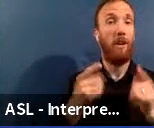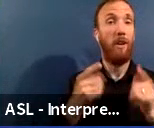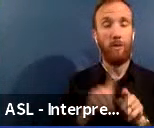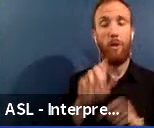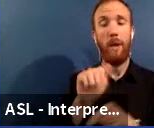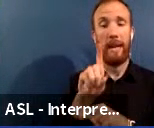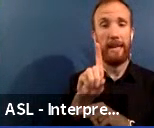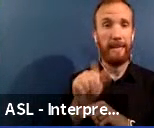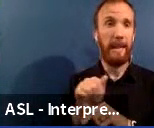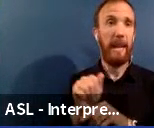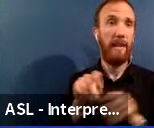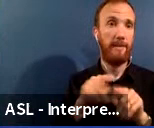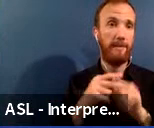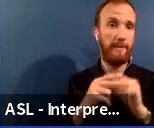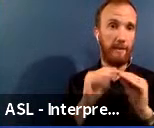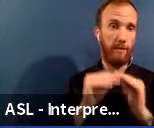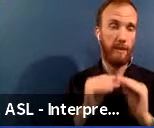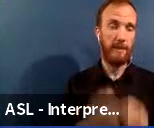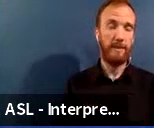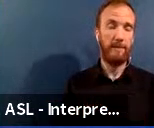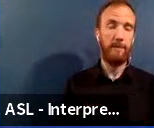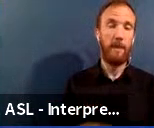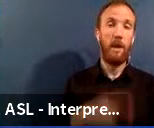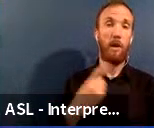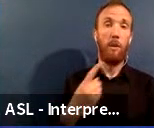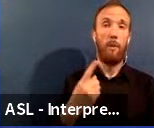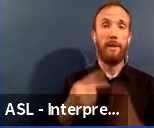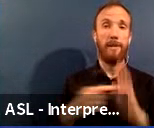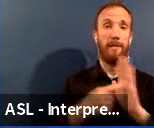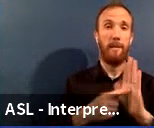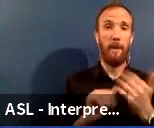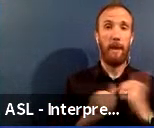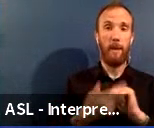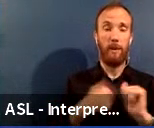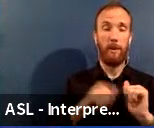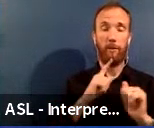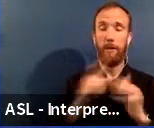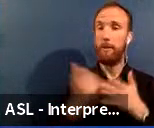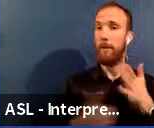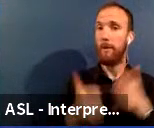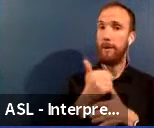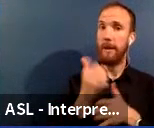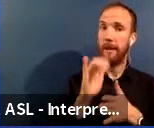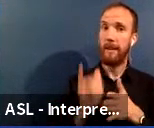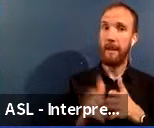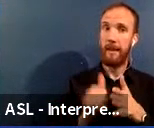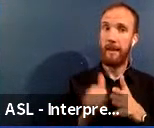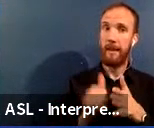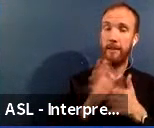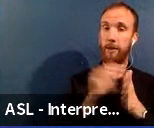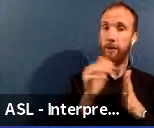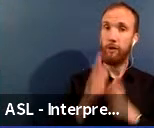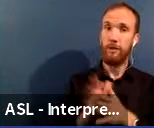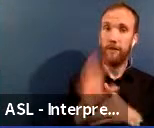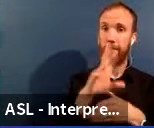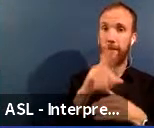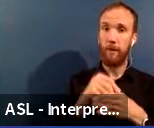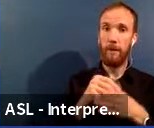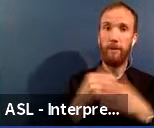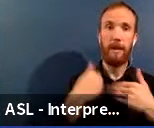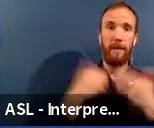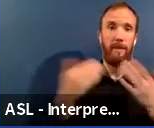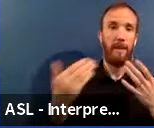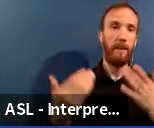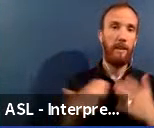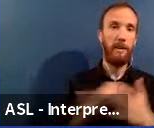example of how CPS is prioritizing investments in student recreation facilities is the anticipated Eckersall Stadium